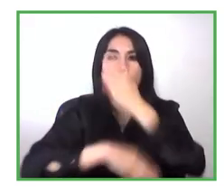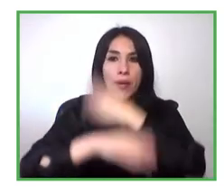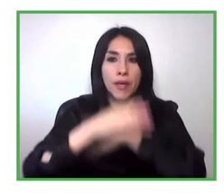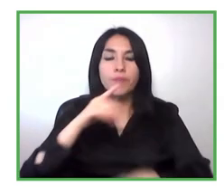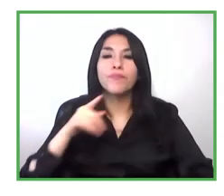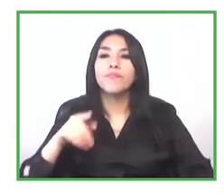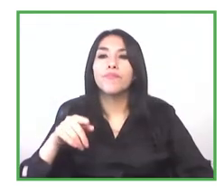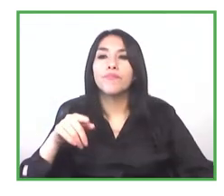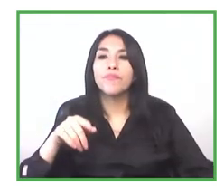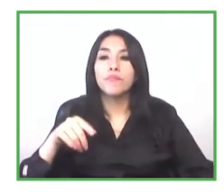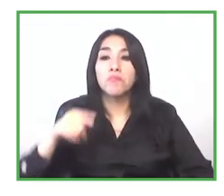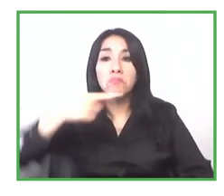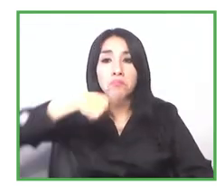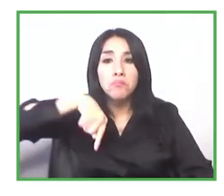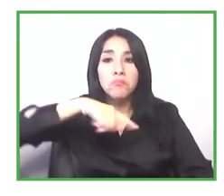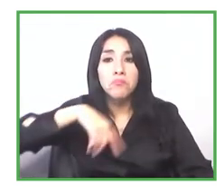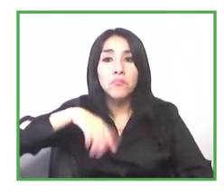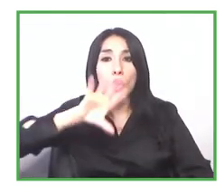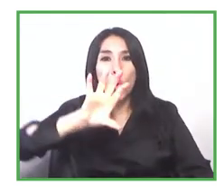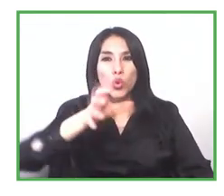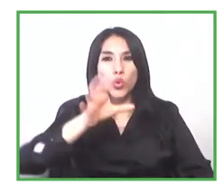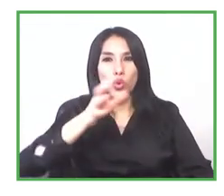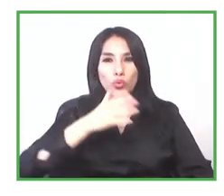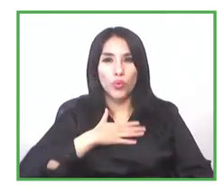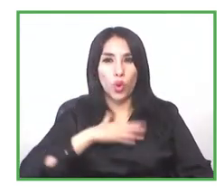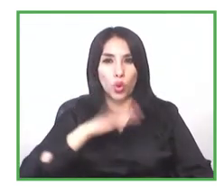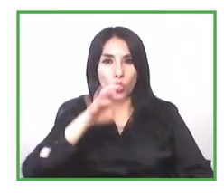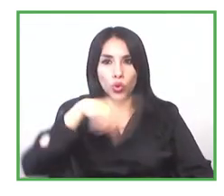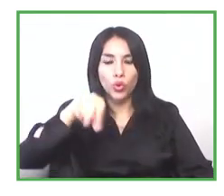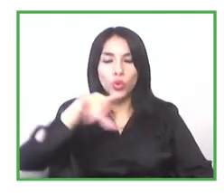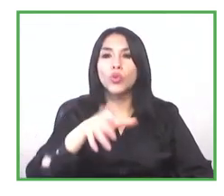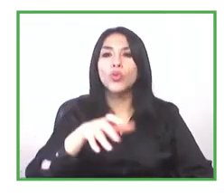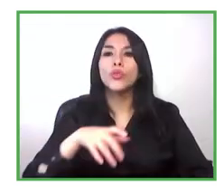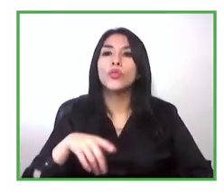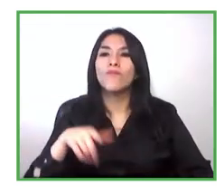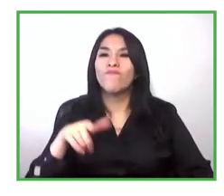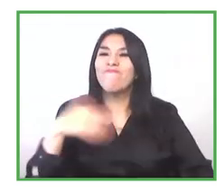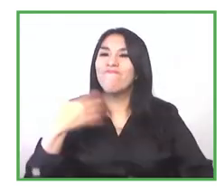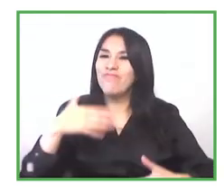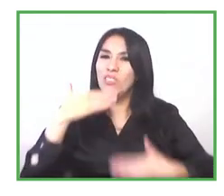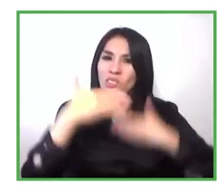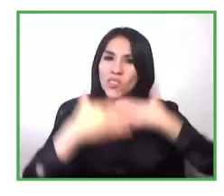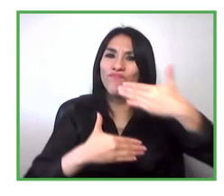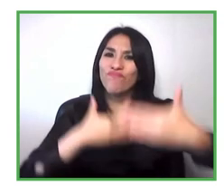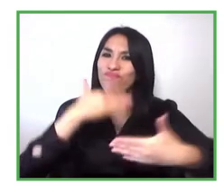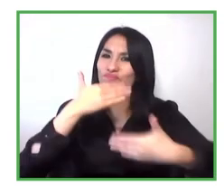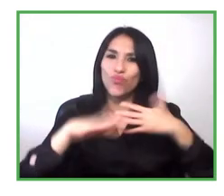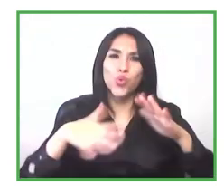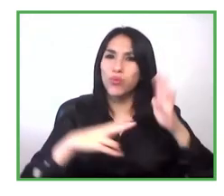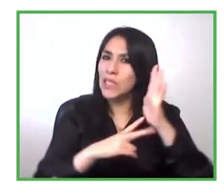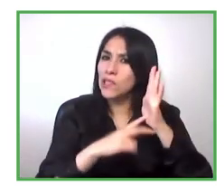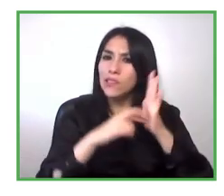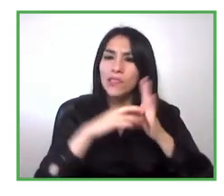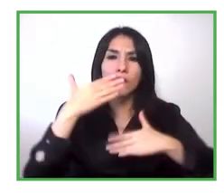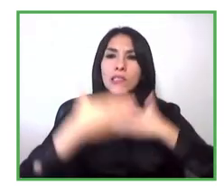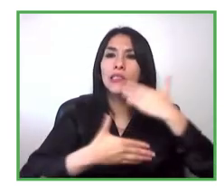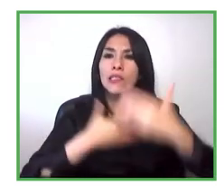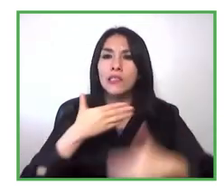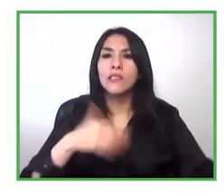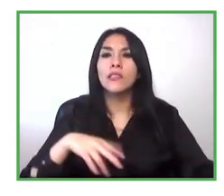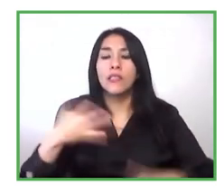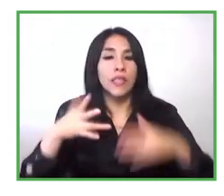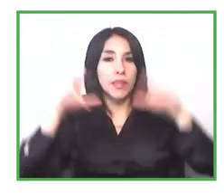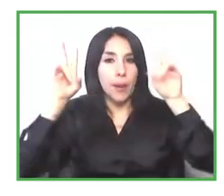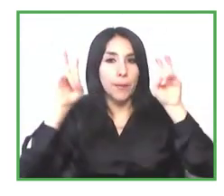we are still beginning to take the first steps and the ecosystem overall of entrepreneurship